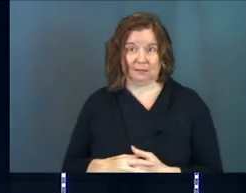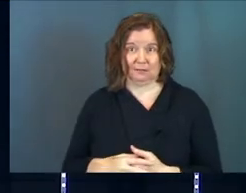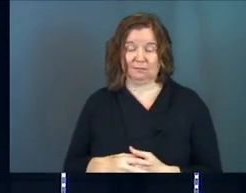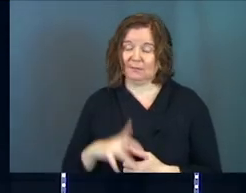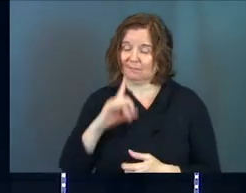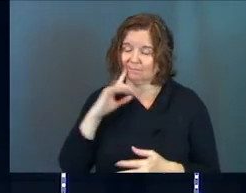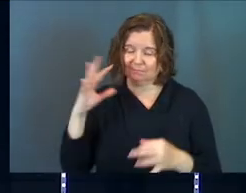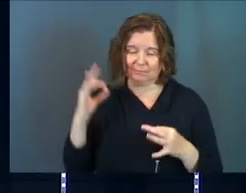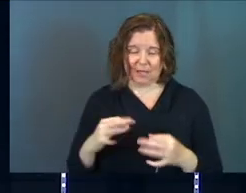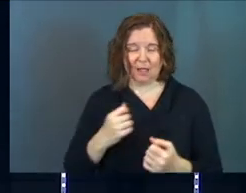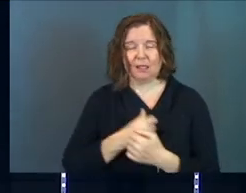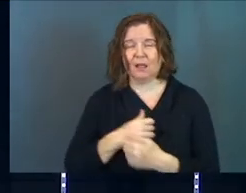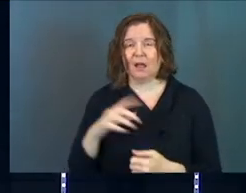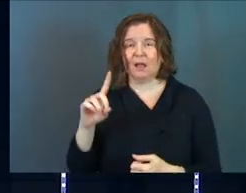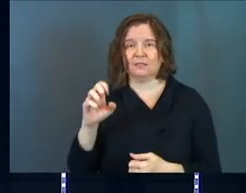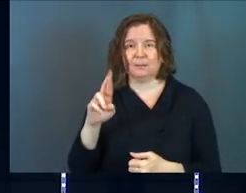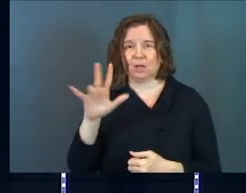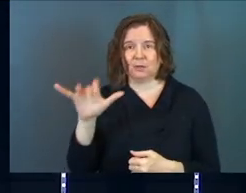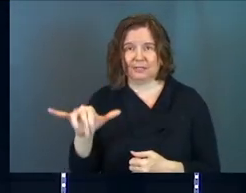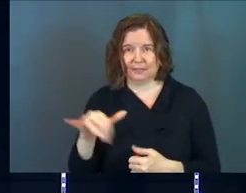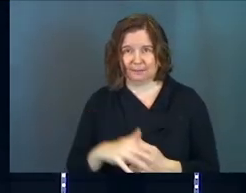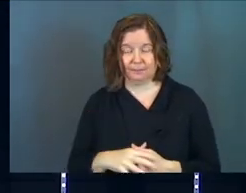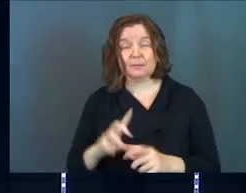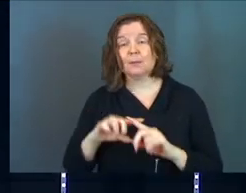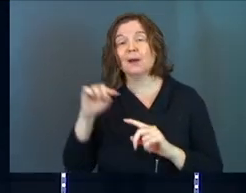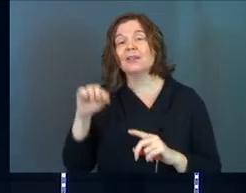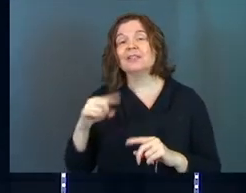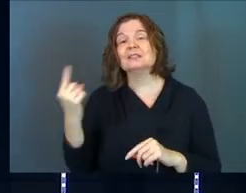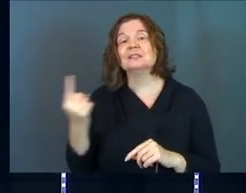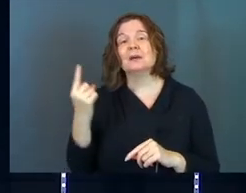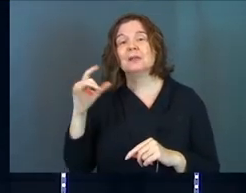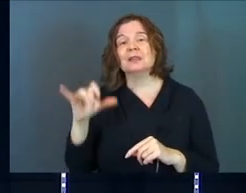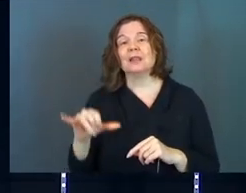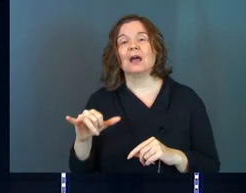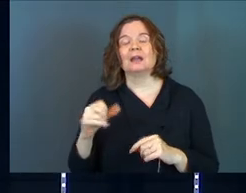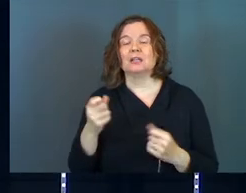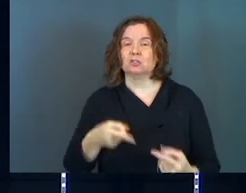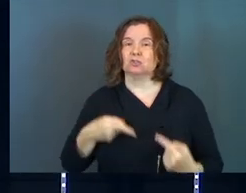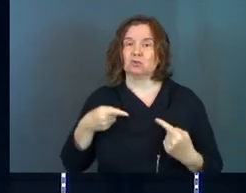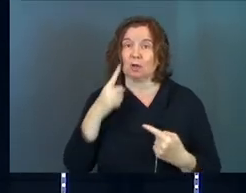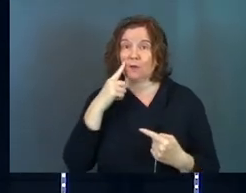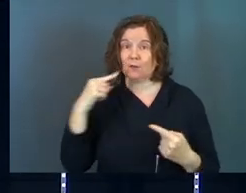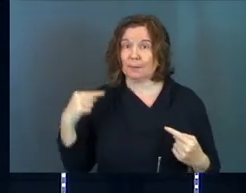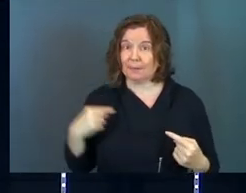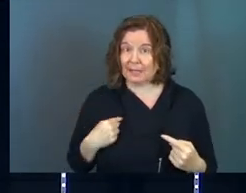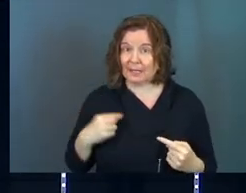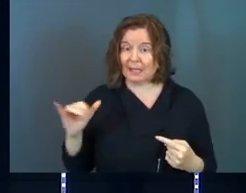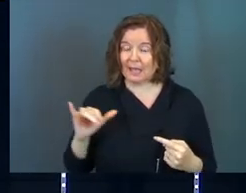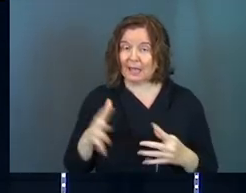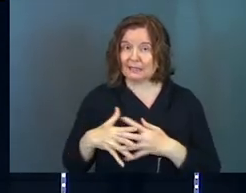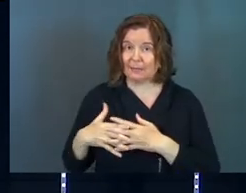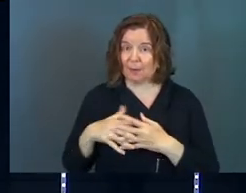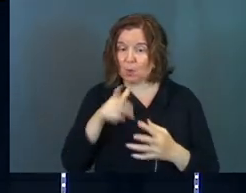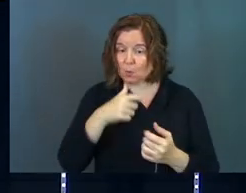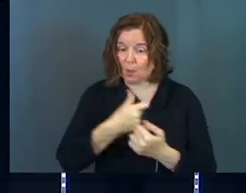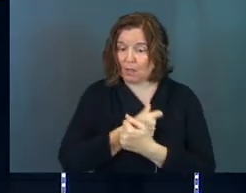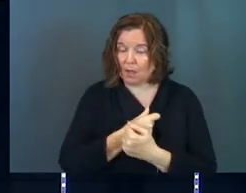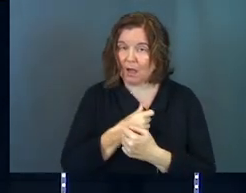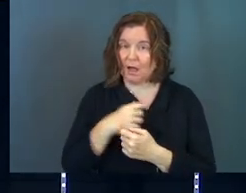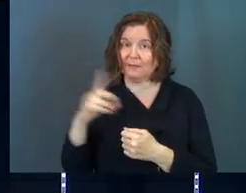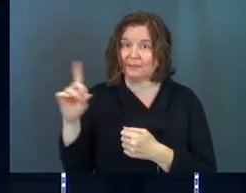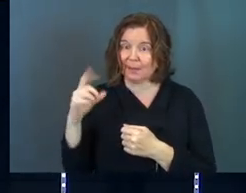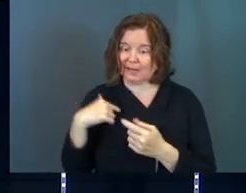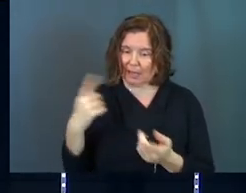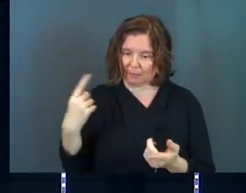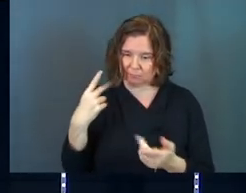I absolutely love democracy. But this is something that is a struggle for me as an American who loves democracy.